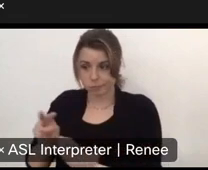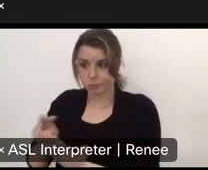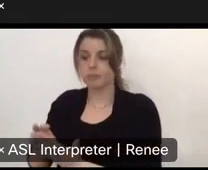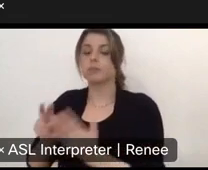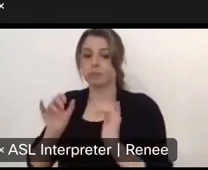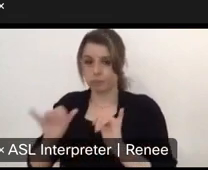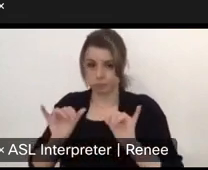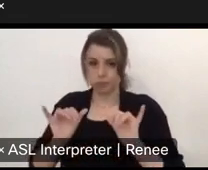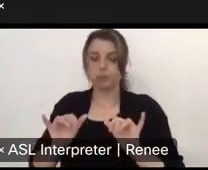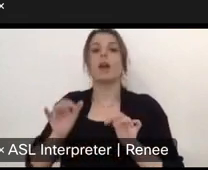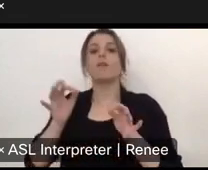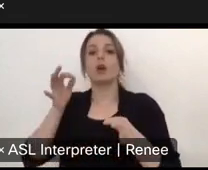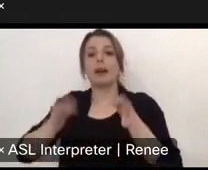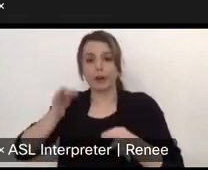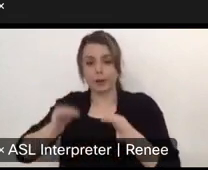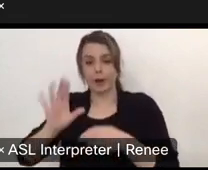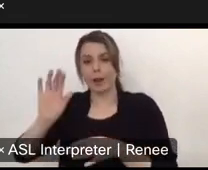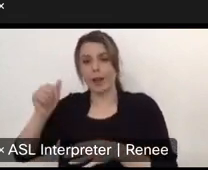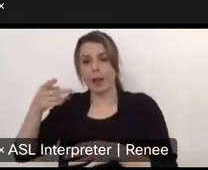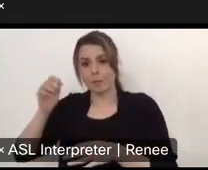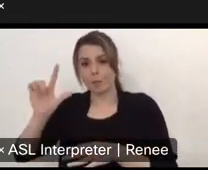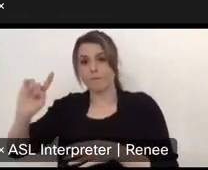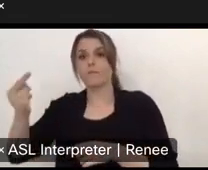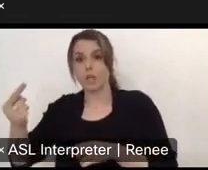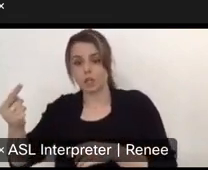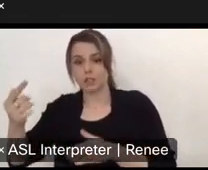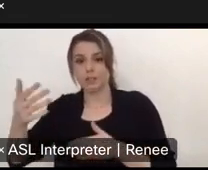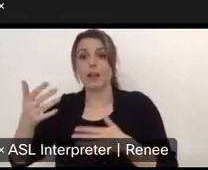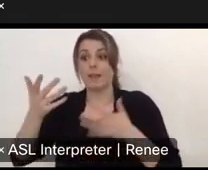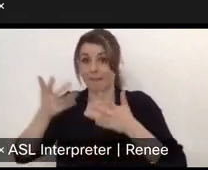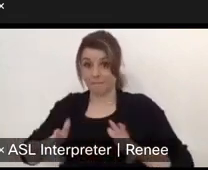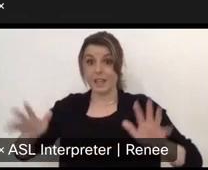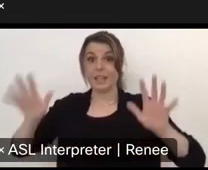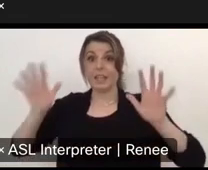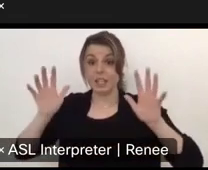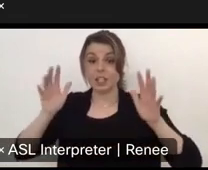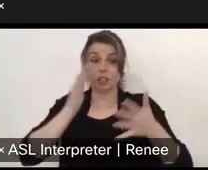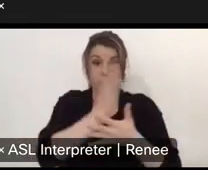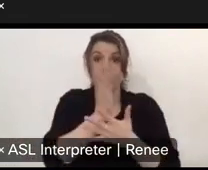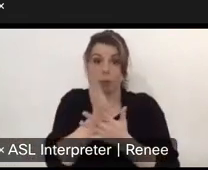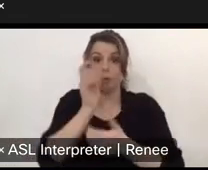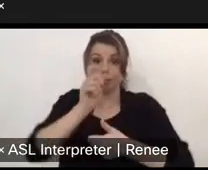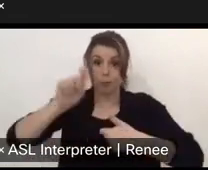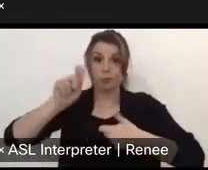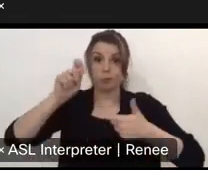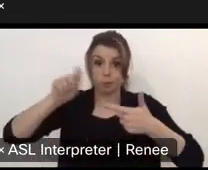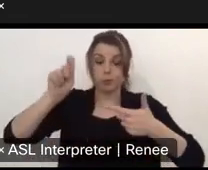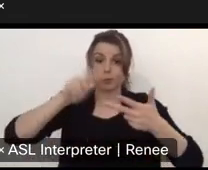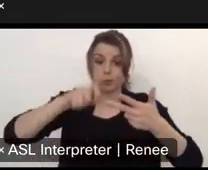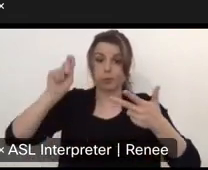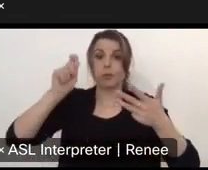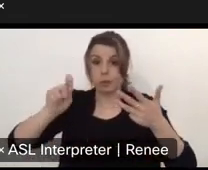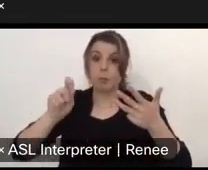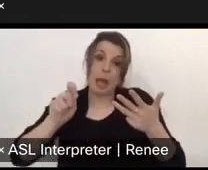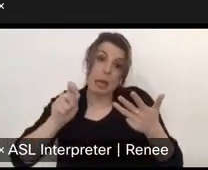1st, and then after that, make a decision on where we go from there. So, it could be that we adopt it. It could be that we make additional